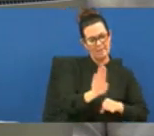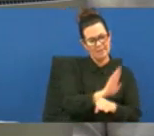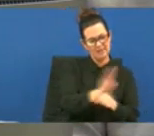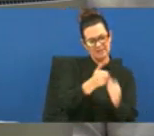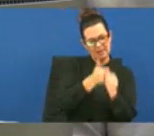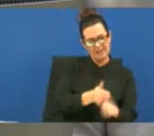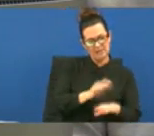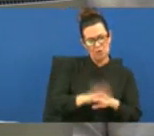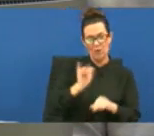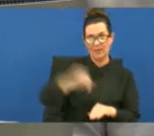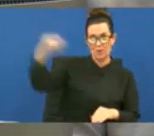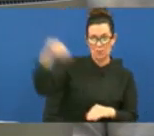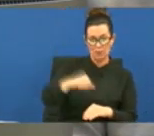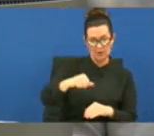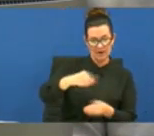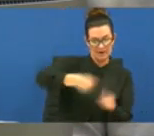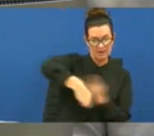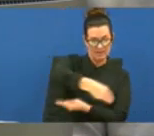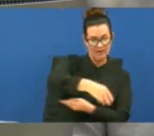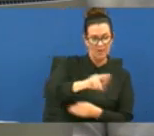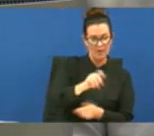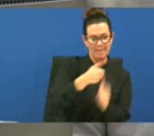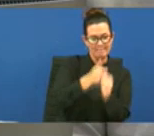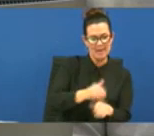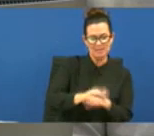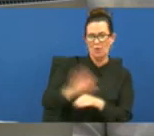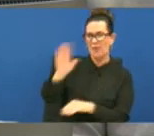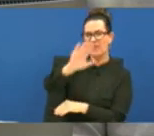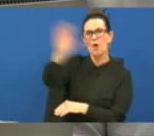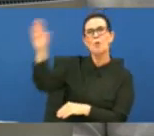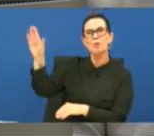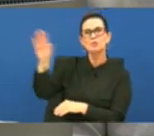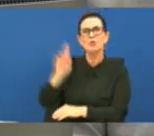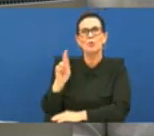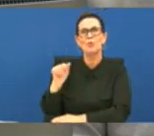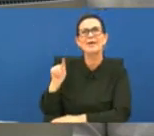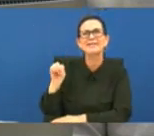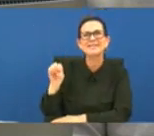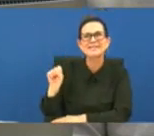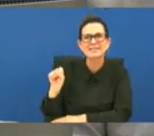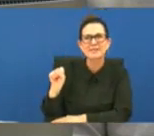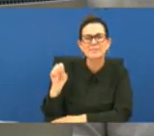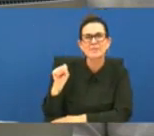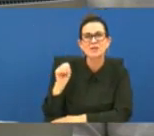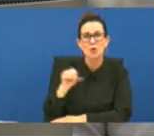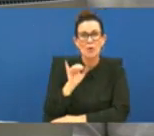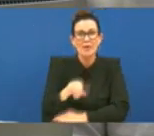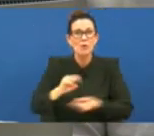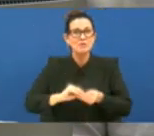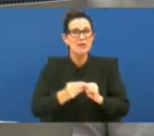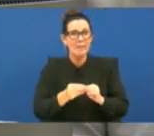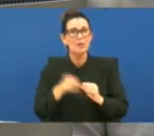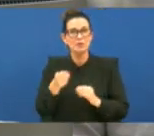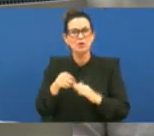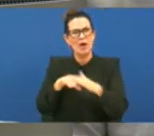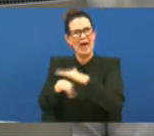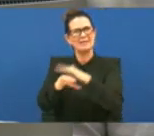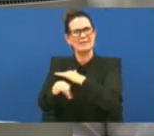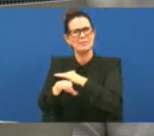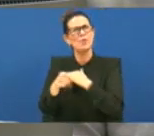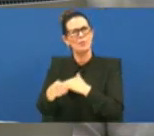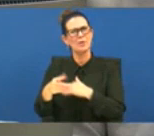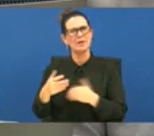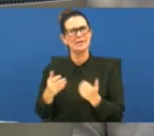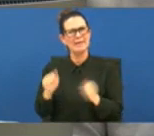on those reimbursement rates set by those health carrier providers okay so those numbers are accessible and are available